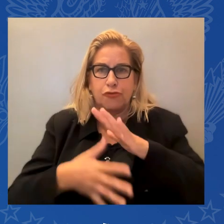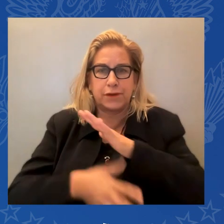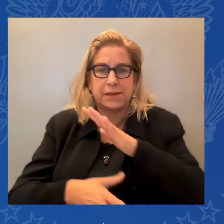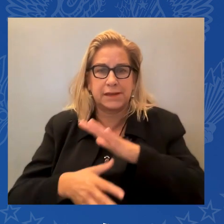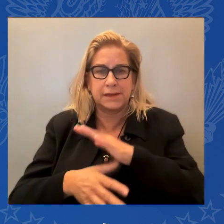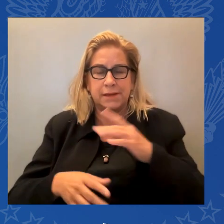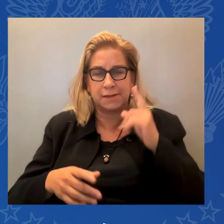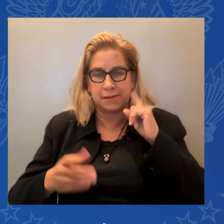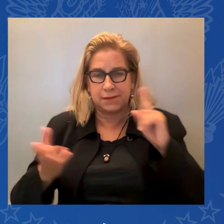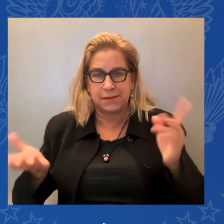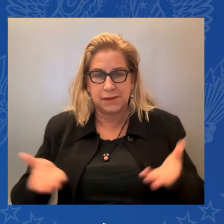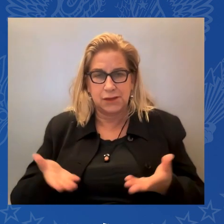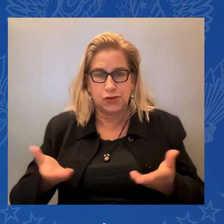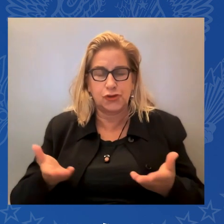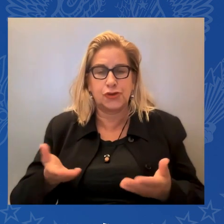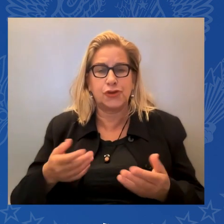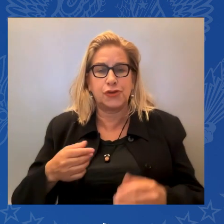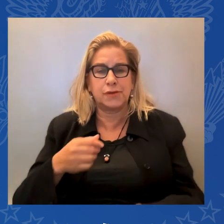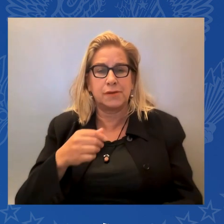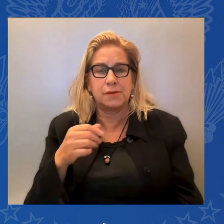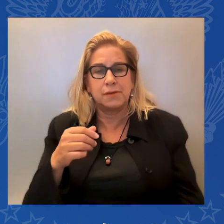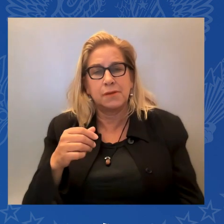fix the immigration system for good.